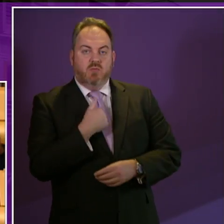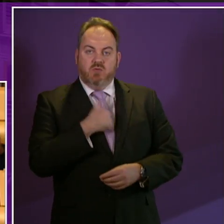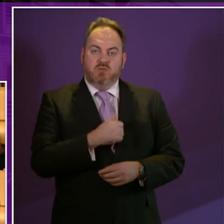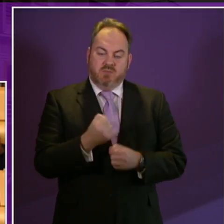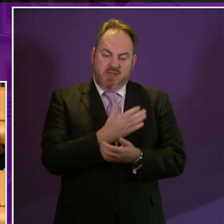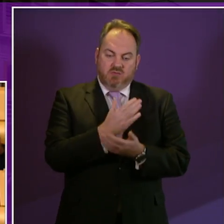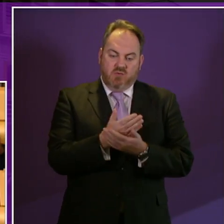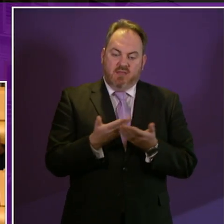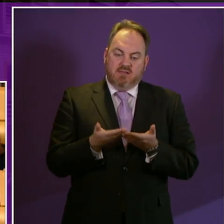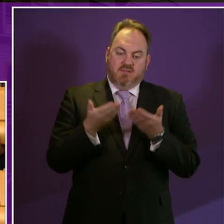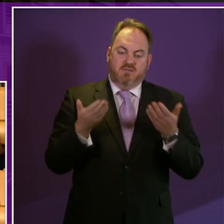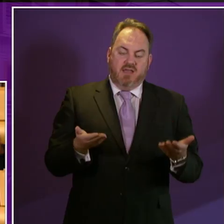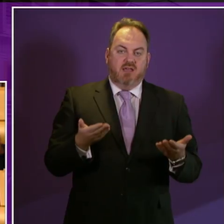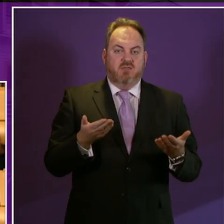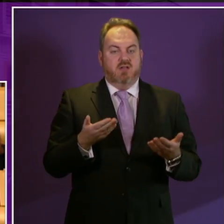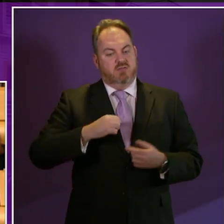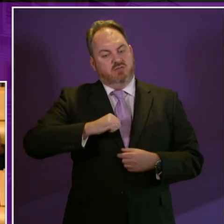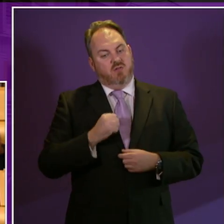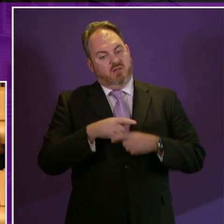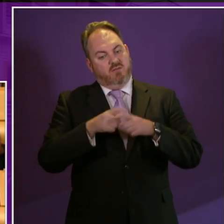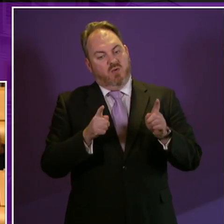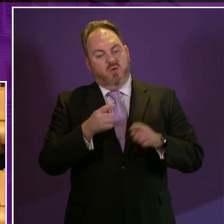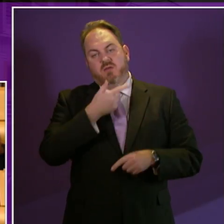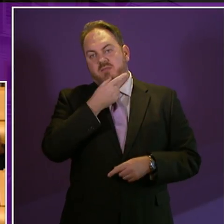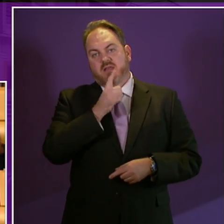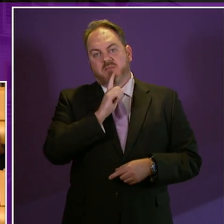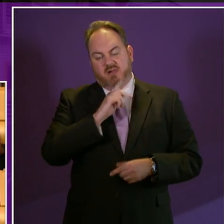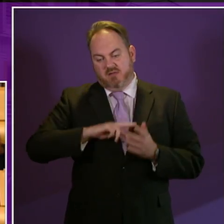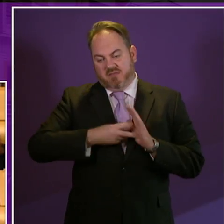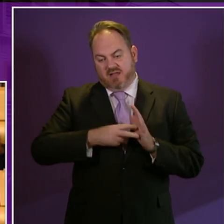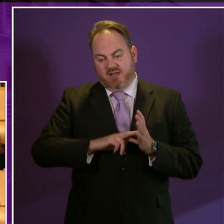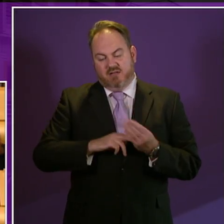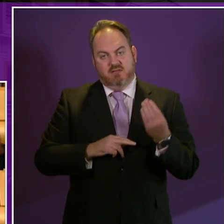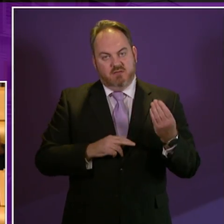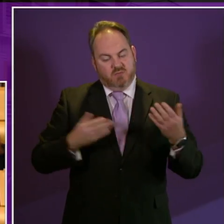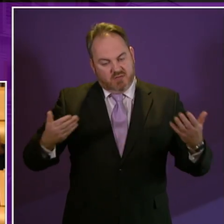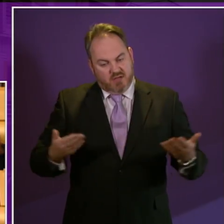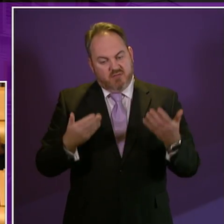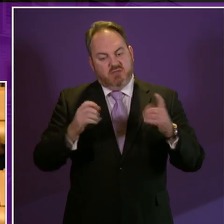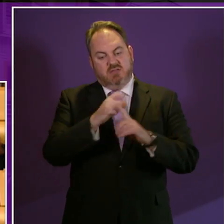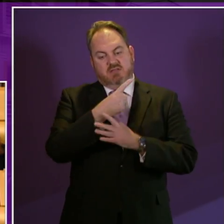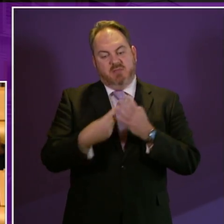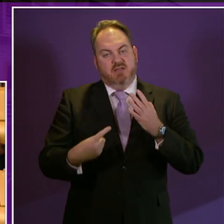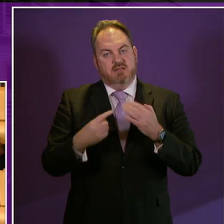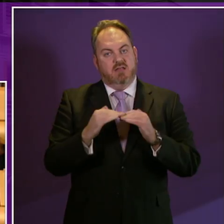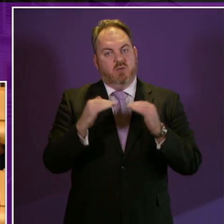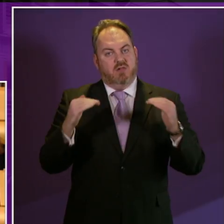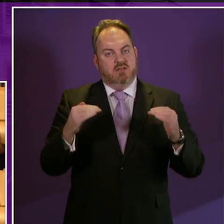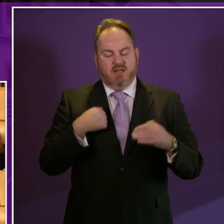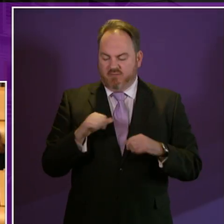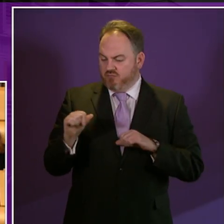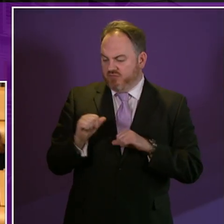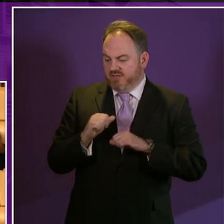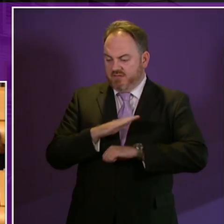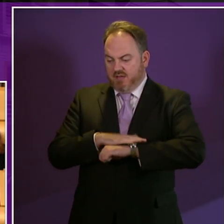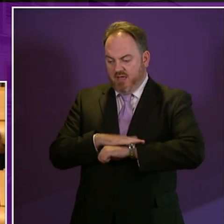for Disabled People plan which lays out an ambitious approach to achieving disability equality in the short time I have I'd like to address